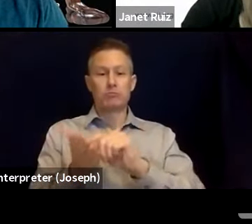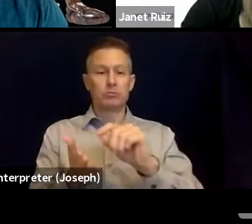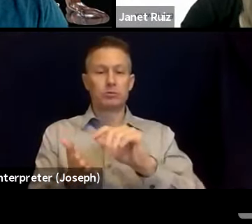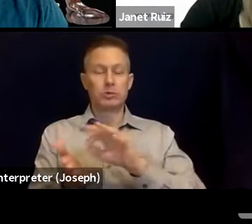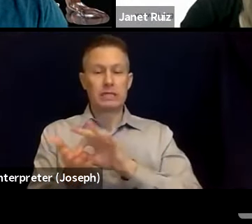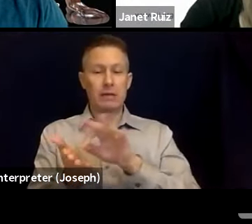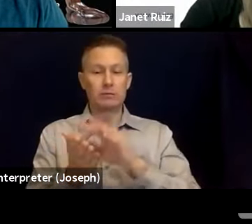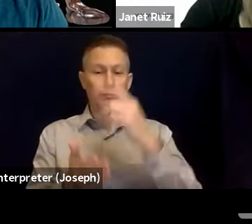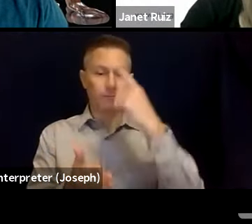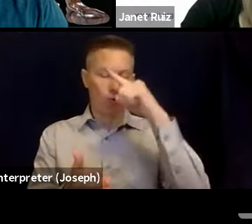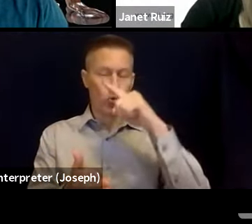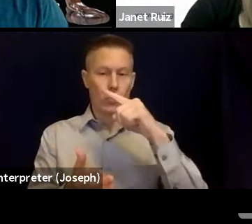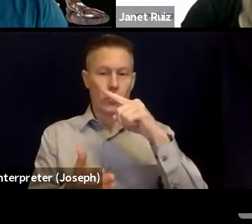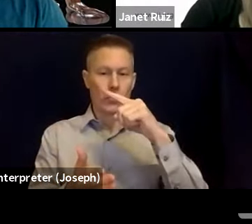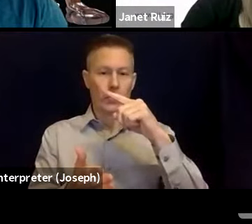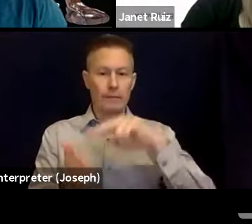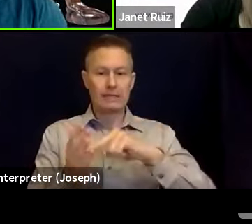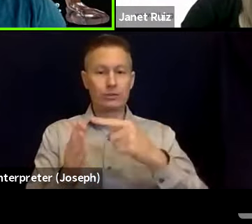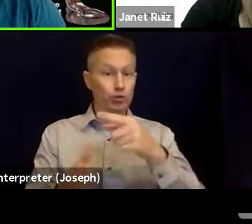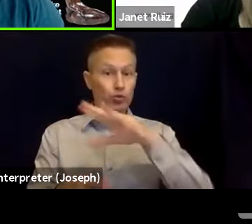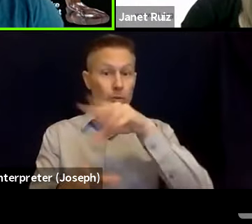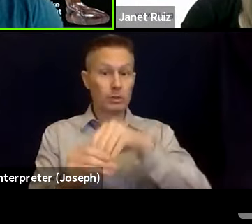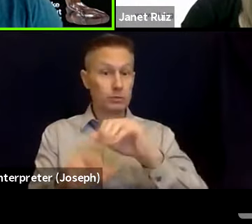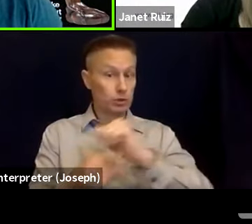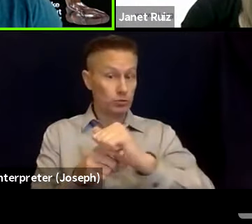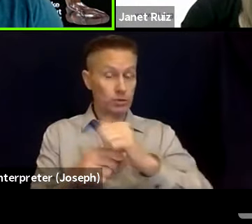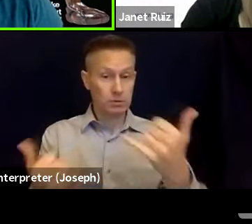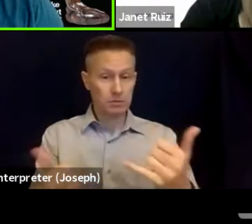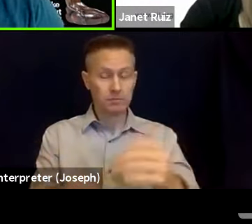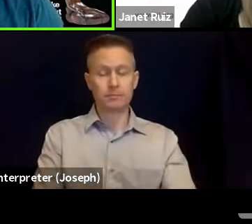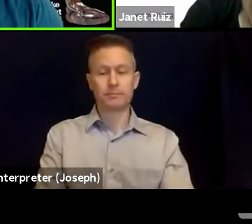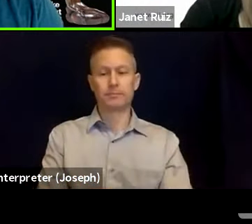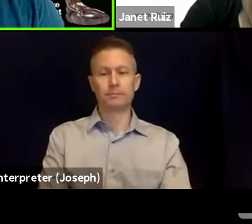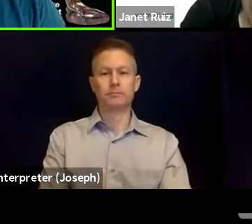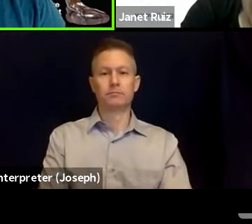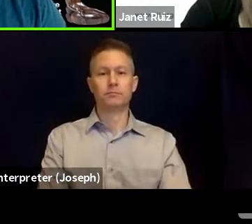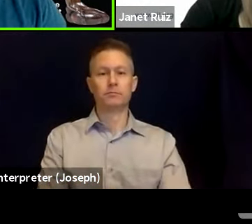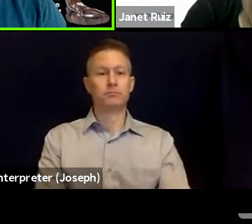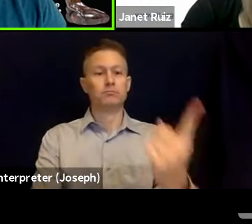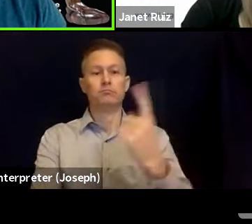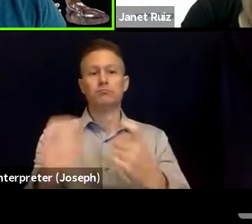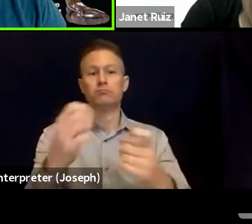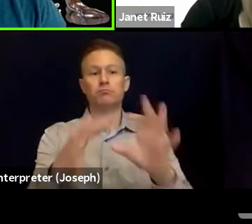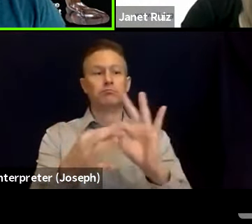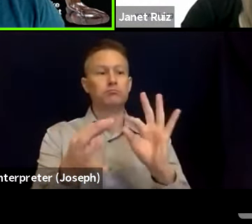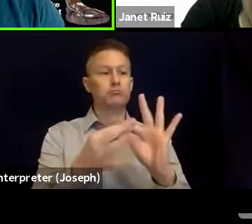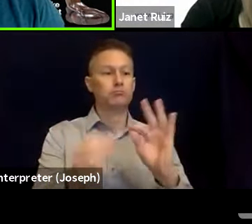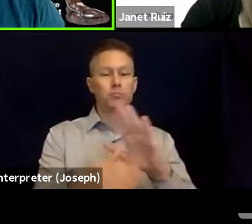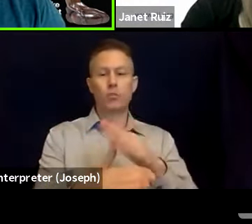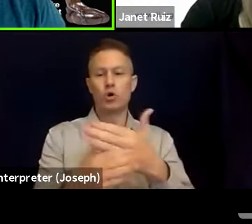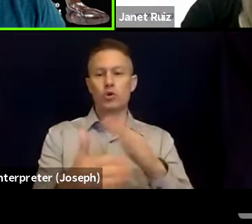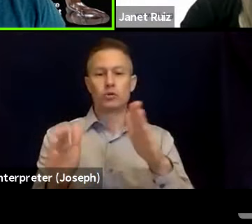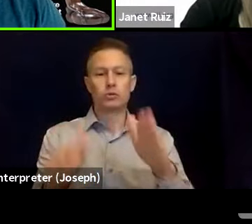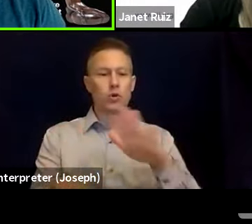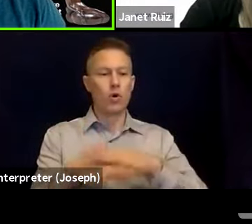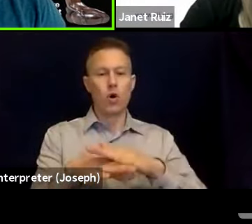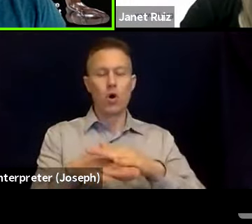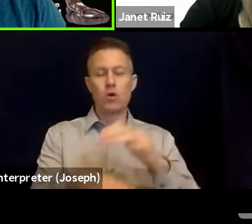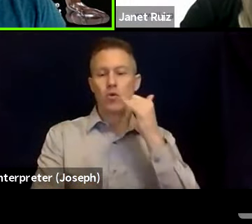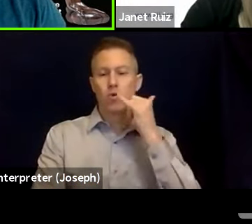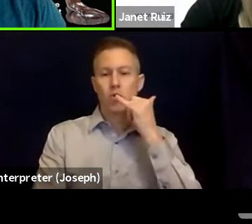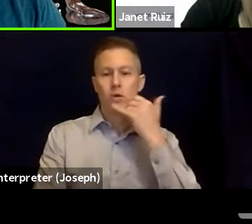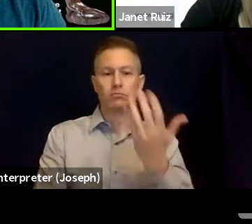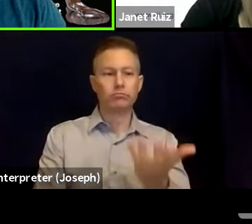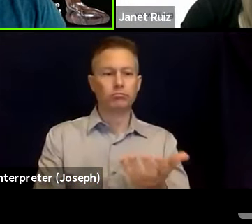Mark, do you have any other closing thoughts? Yeah, there any further questions or comments from our partners on the call? Anybody would like to